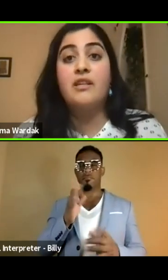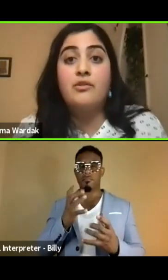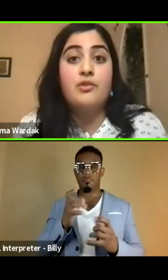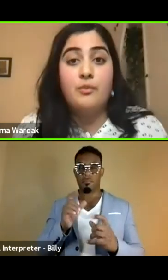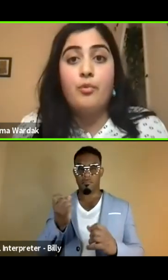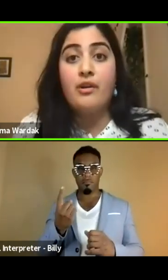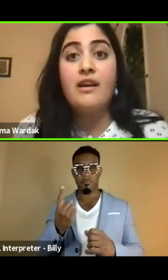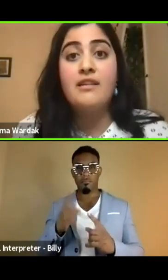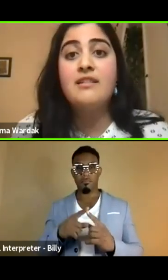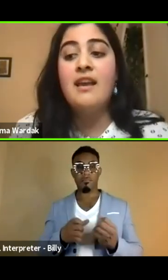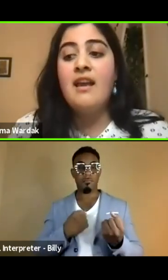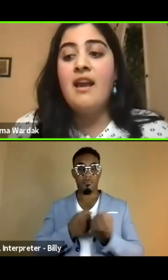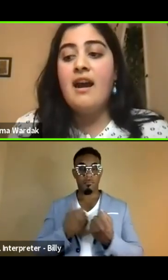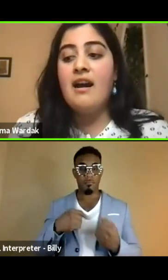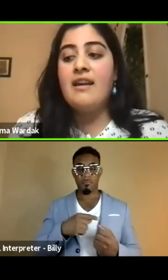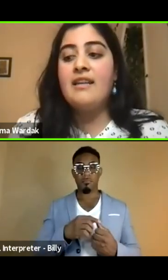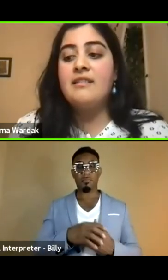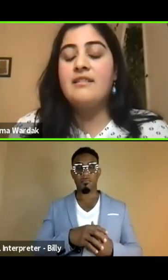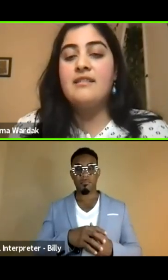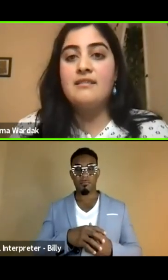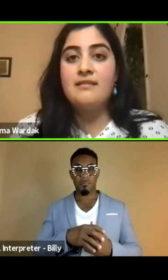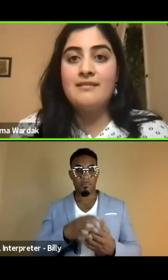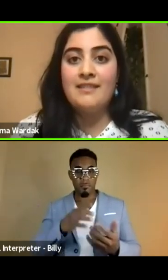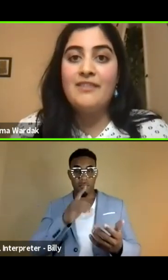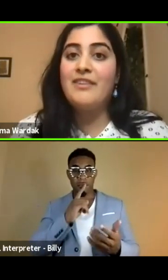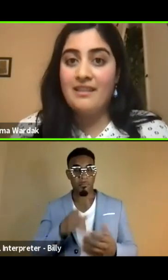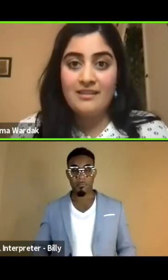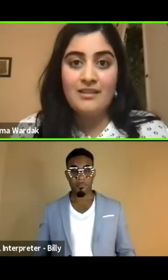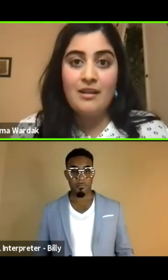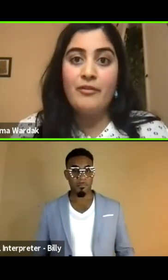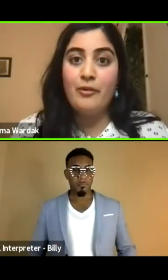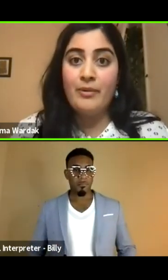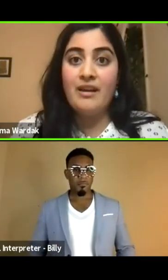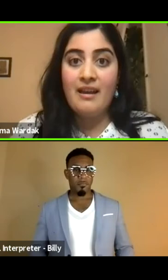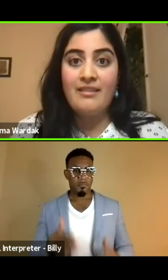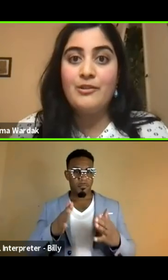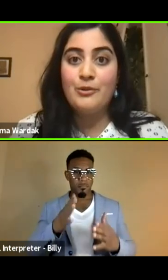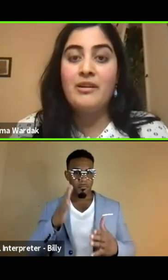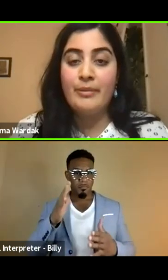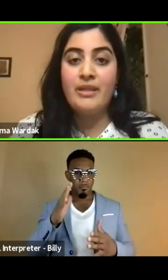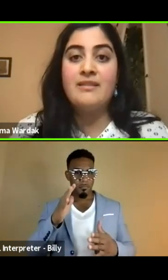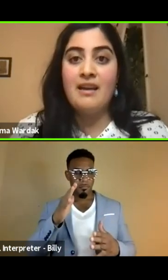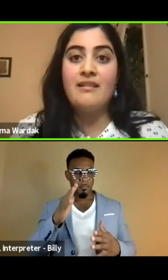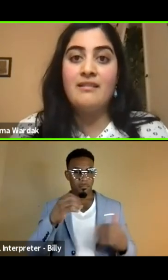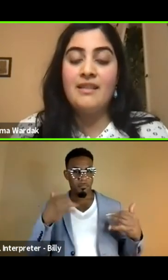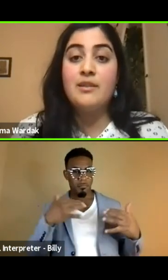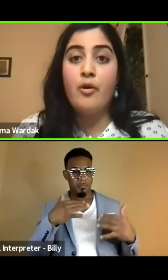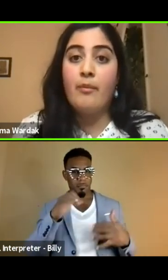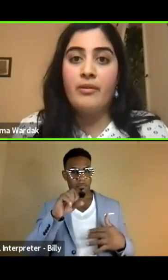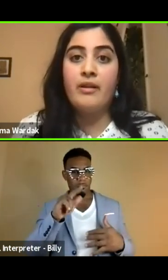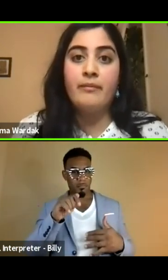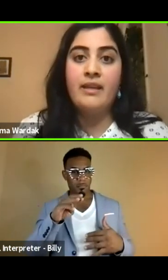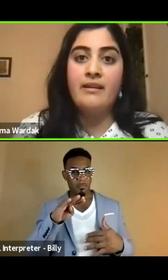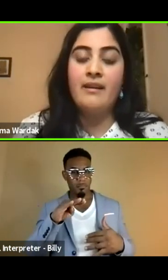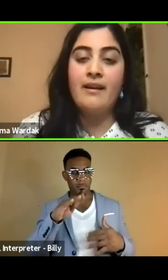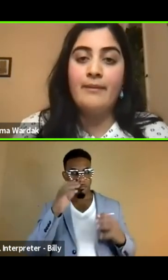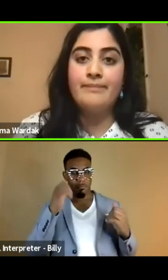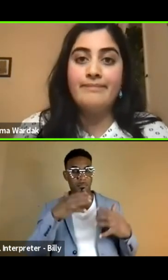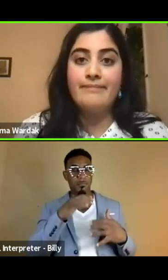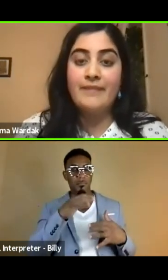to do something to support us, uh, is leaving the Islamophobia at the door because that is a problem.